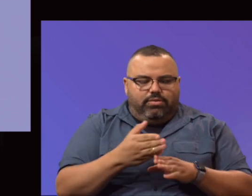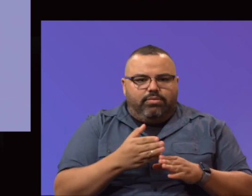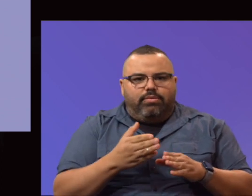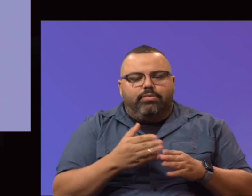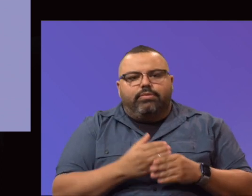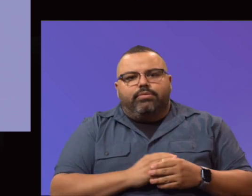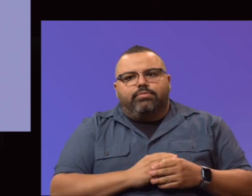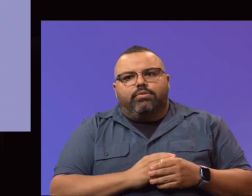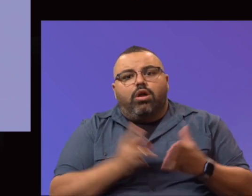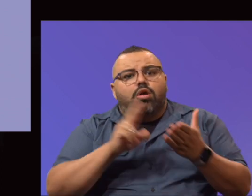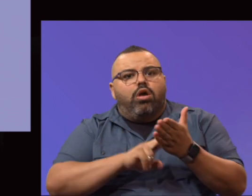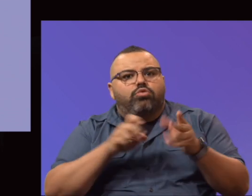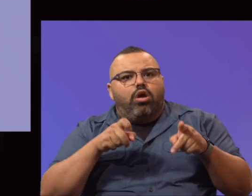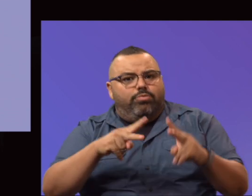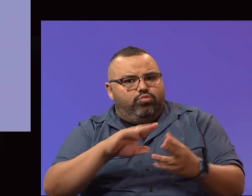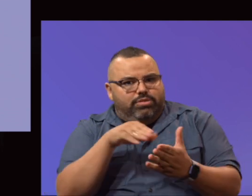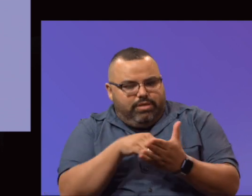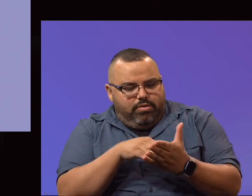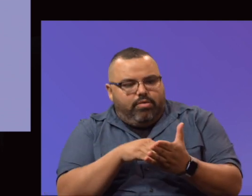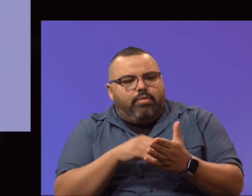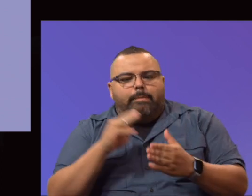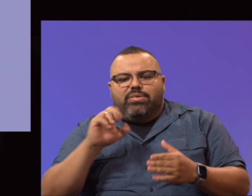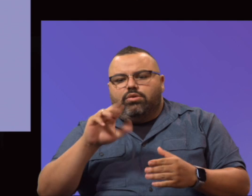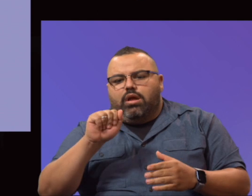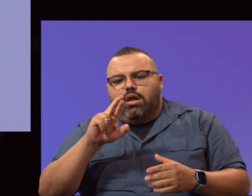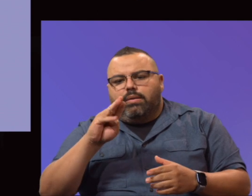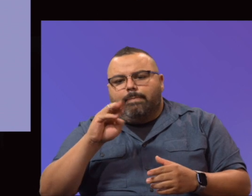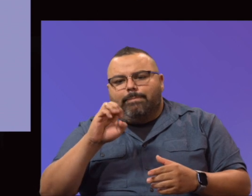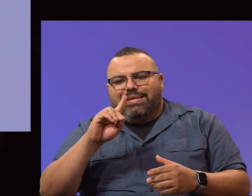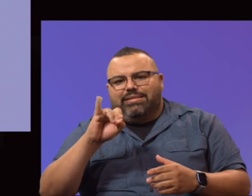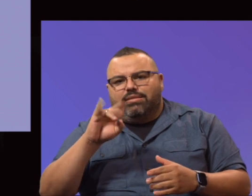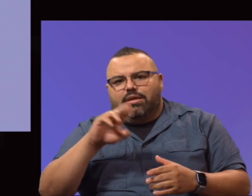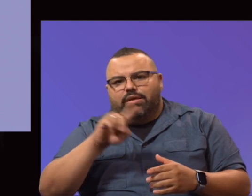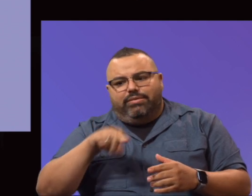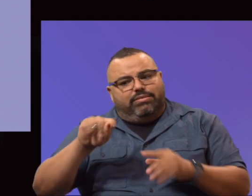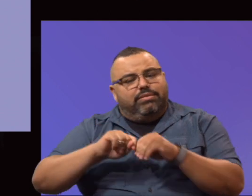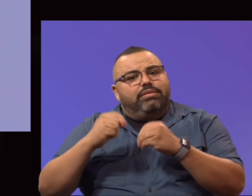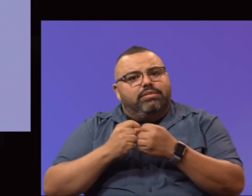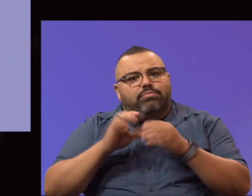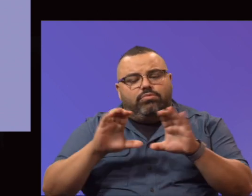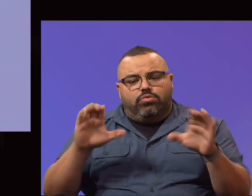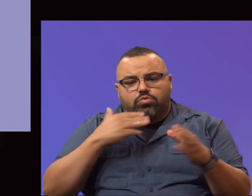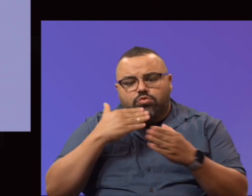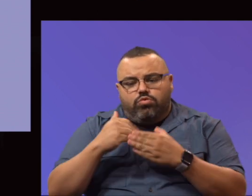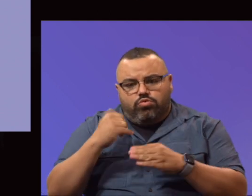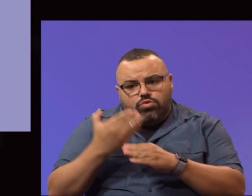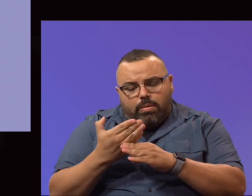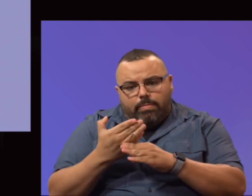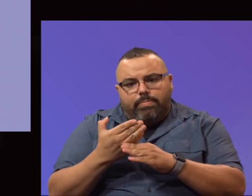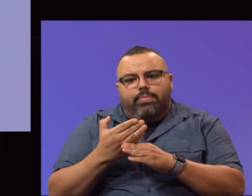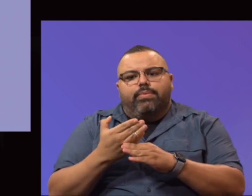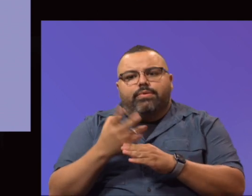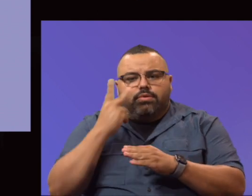Our Contract Opportunity Center, Mr. Adamandades and his team have done a tremendous job. As you can see,